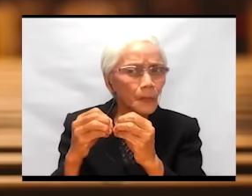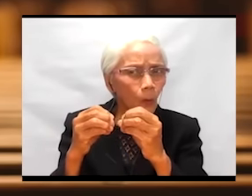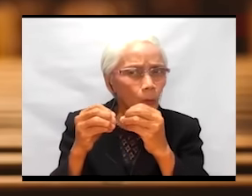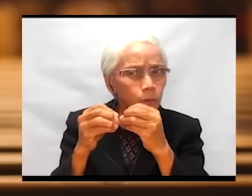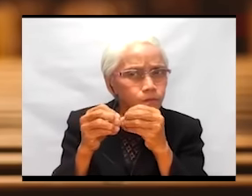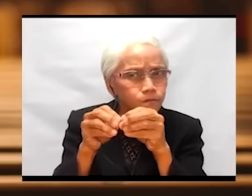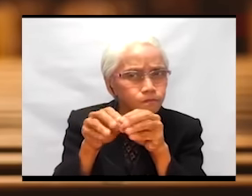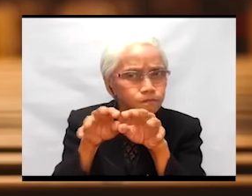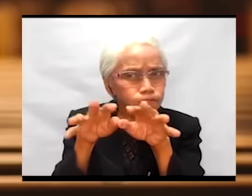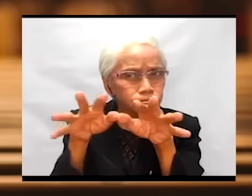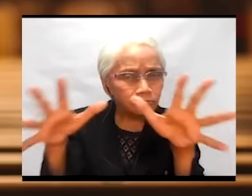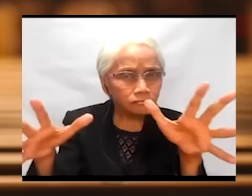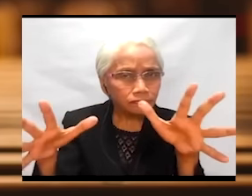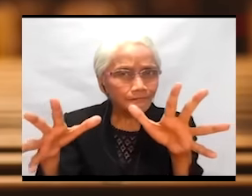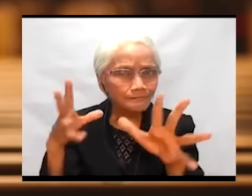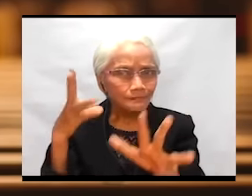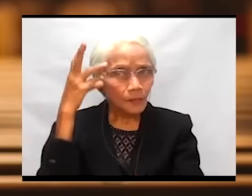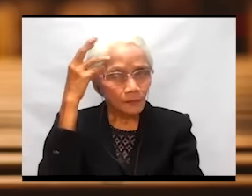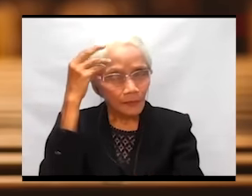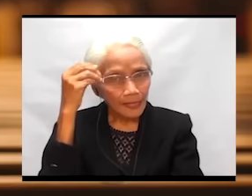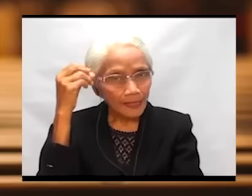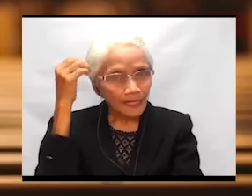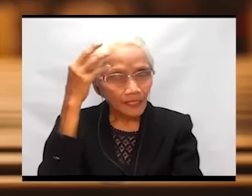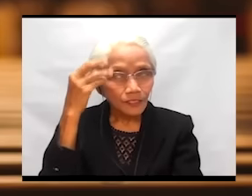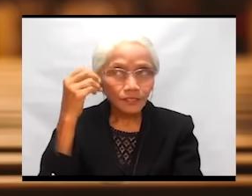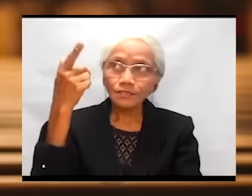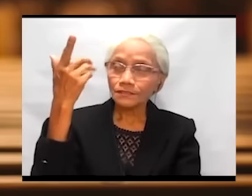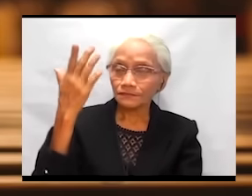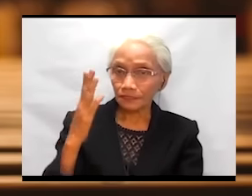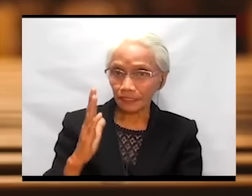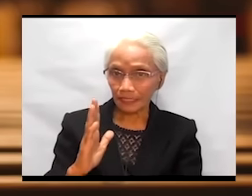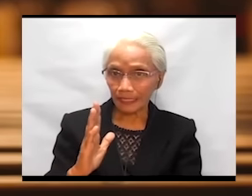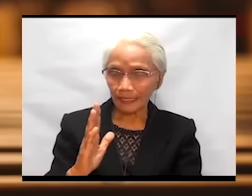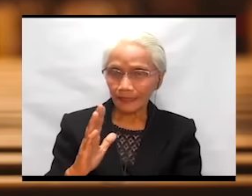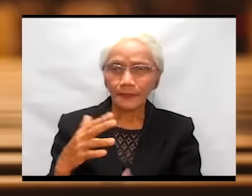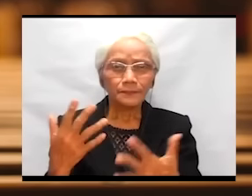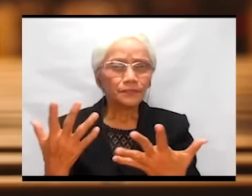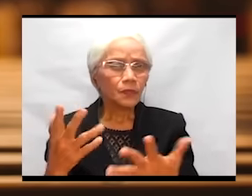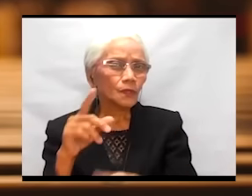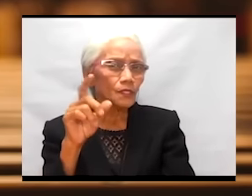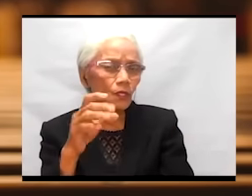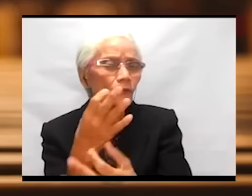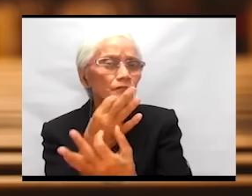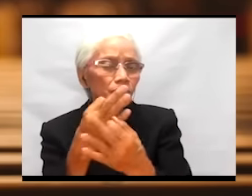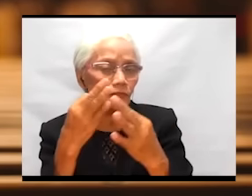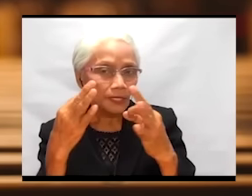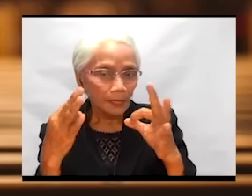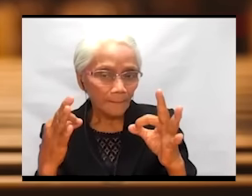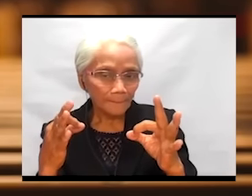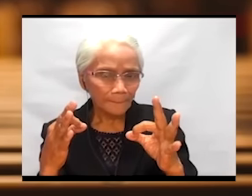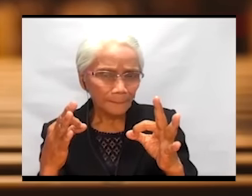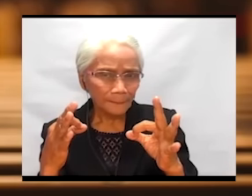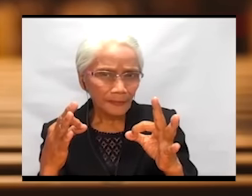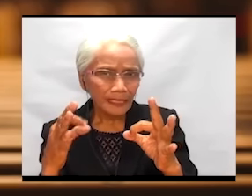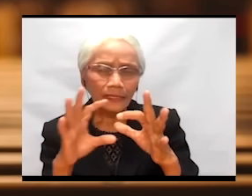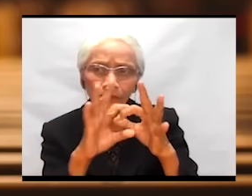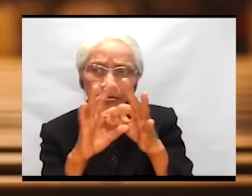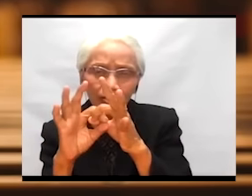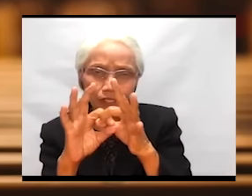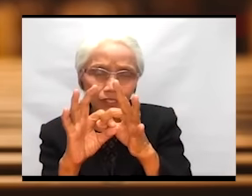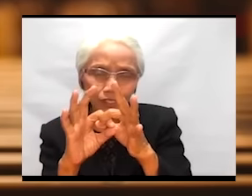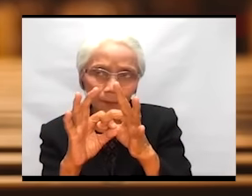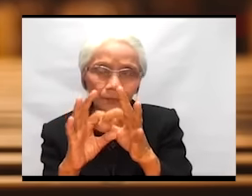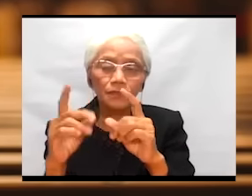meditation on the Word of God, the question of freedom in relationship to